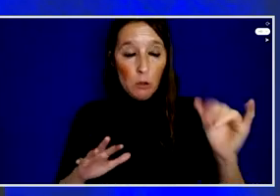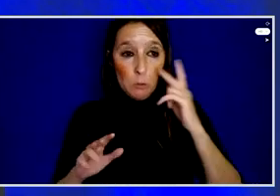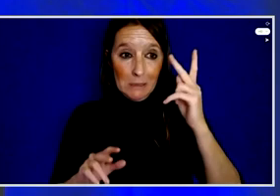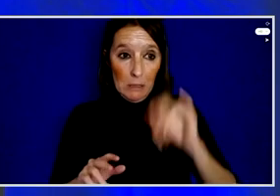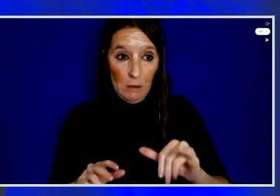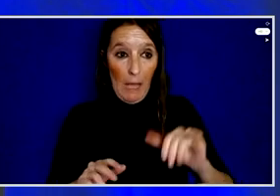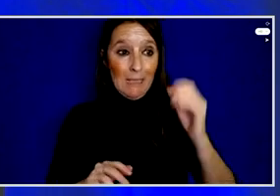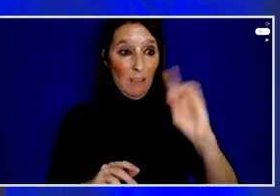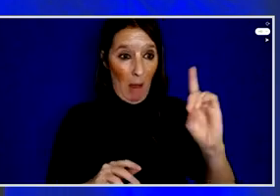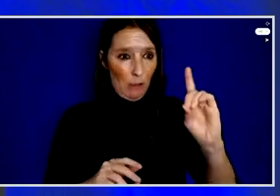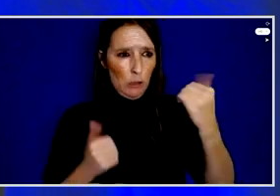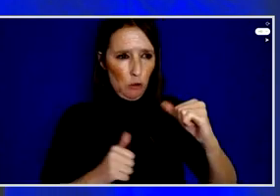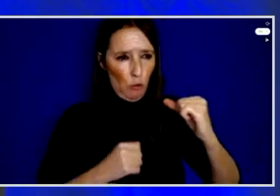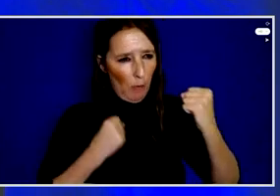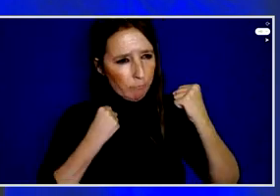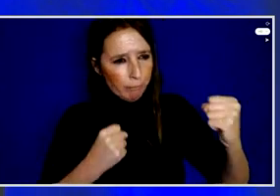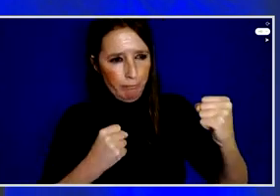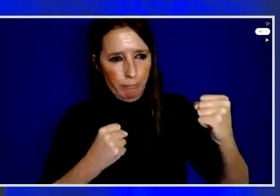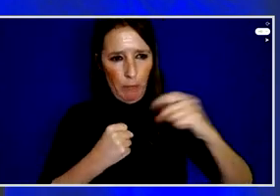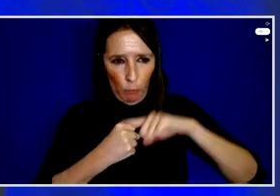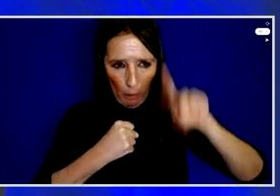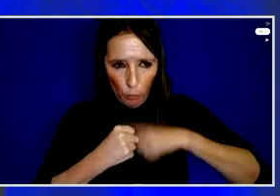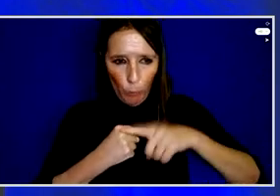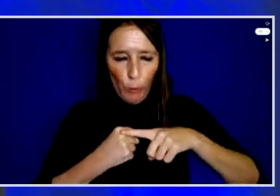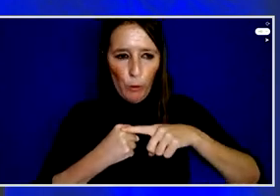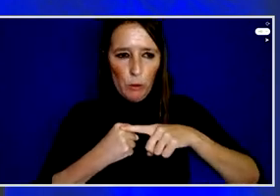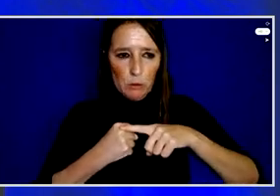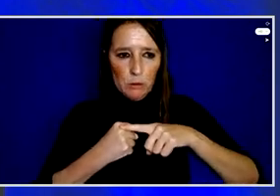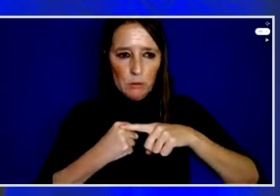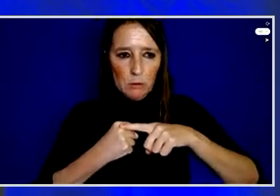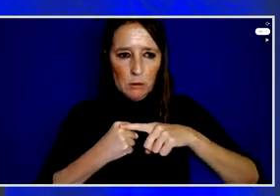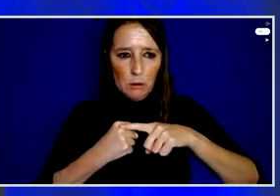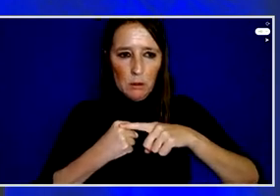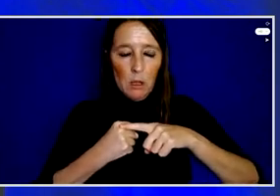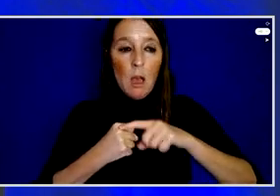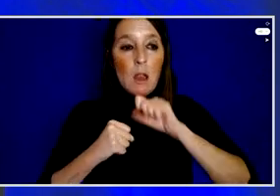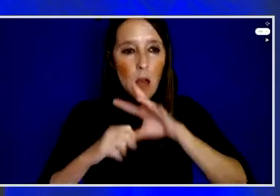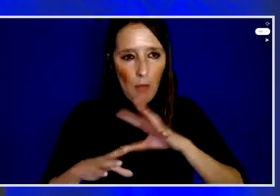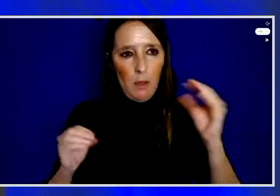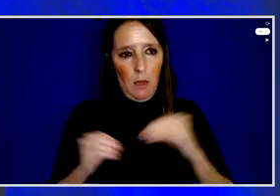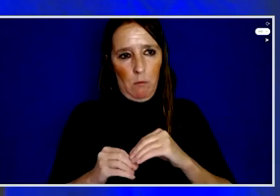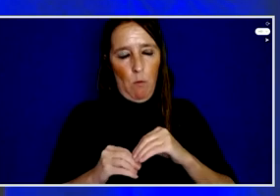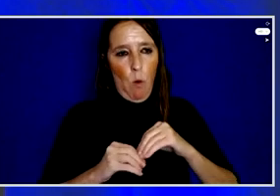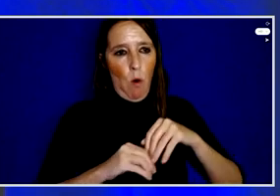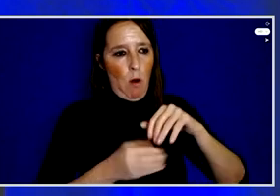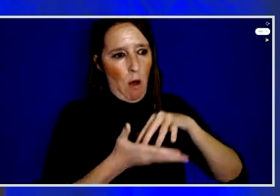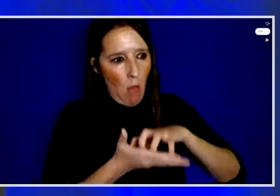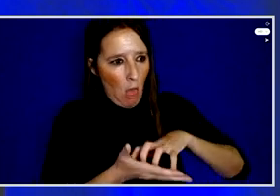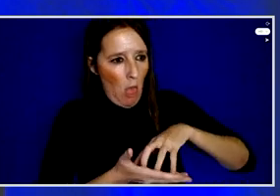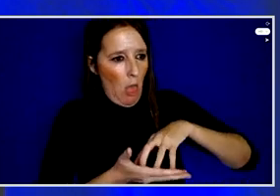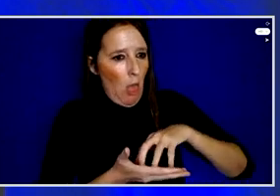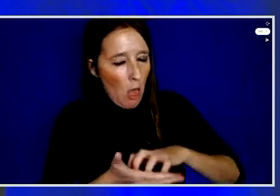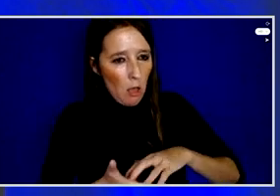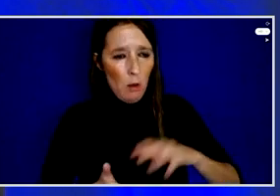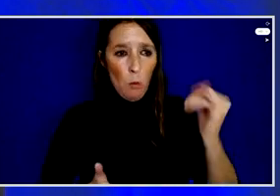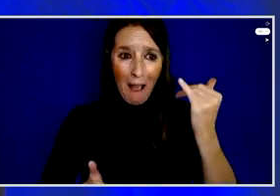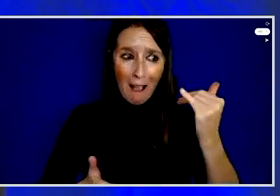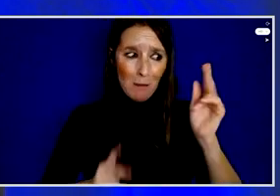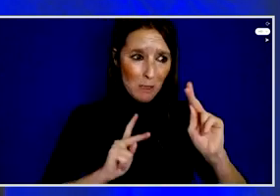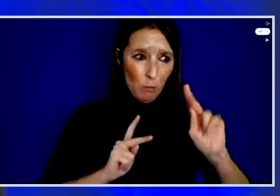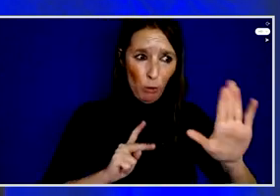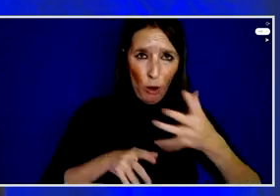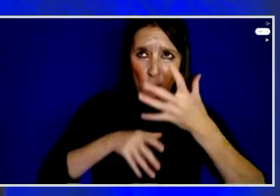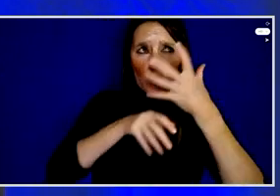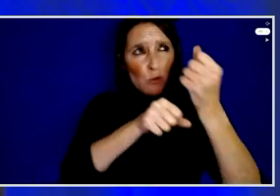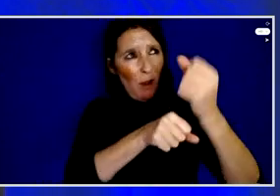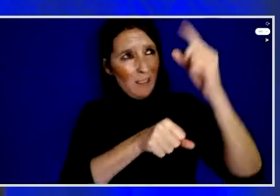around the world, nothing is more corrosive. Nothing does more to undermine citizens' trust in their democracy than corruption.